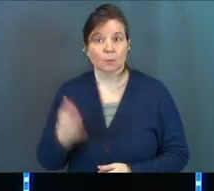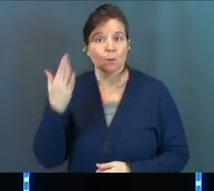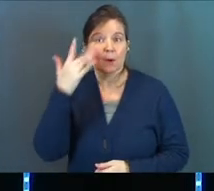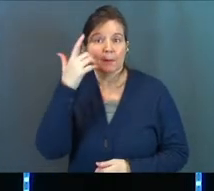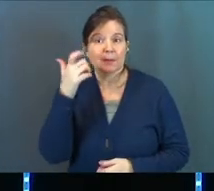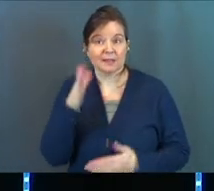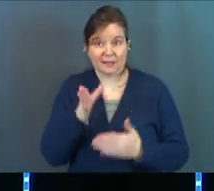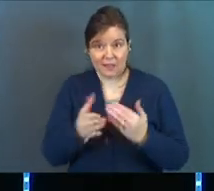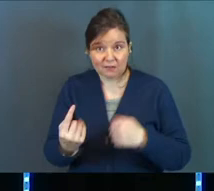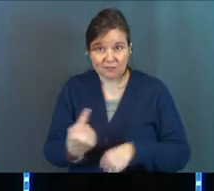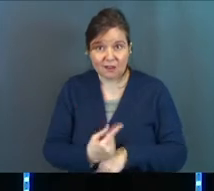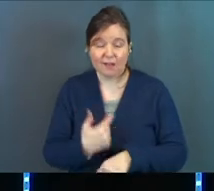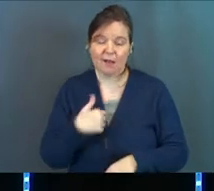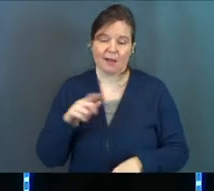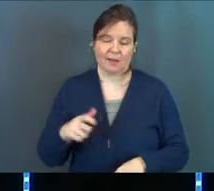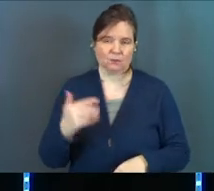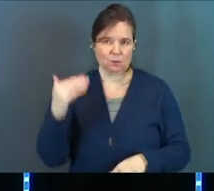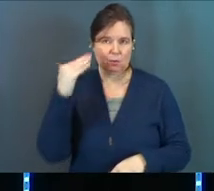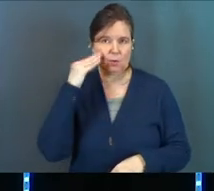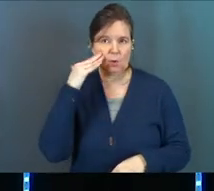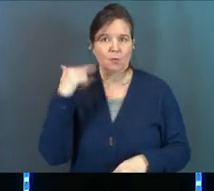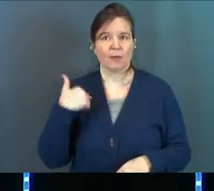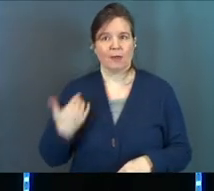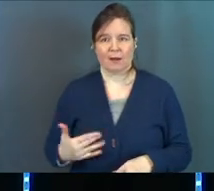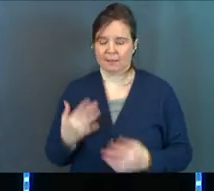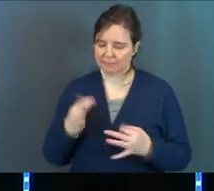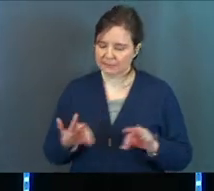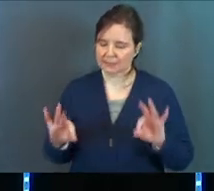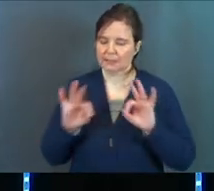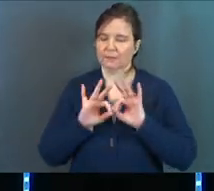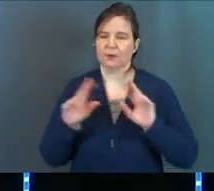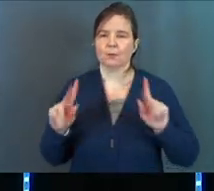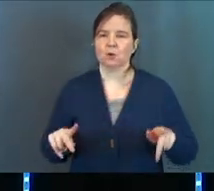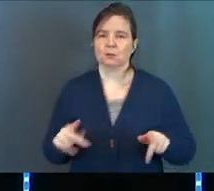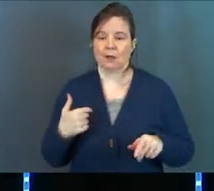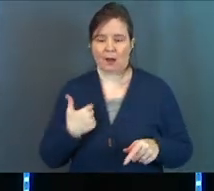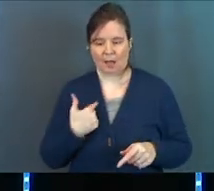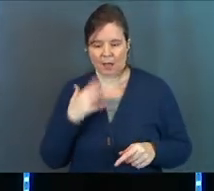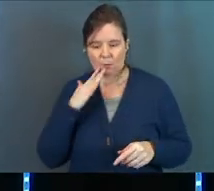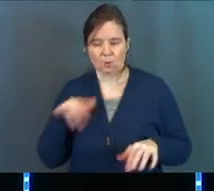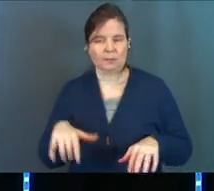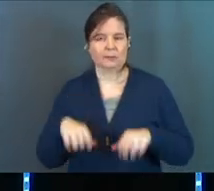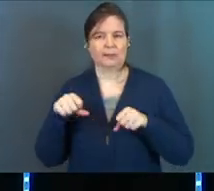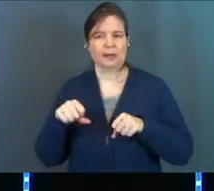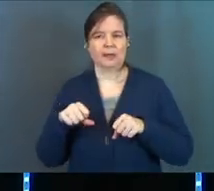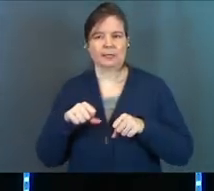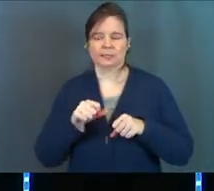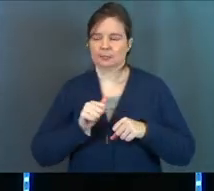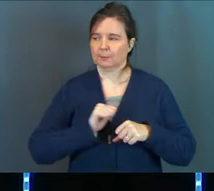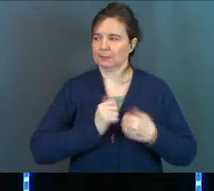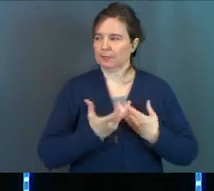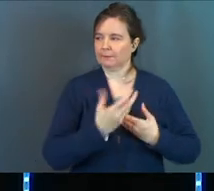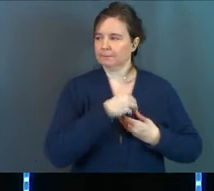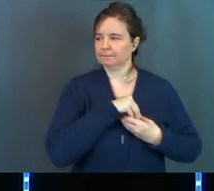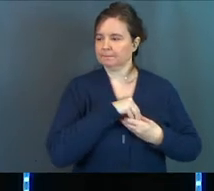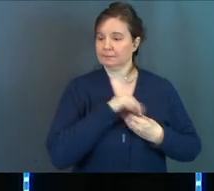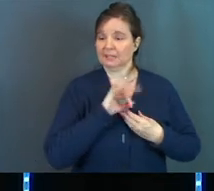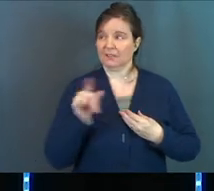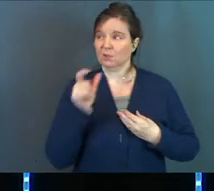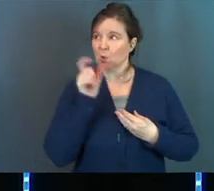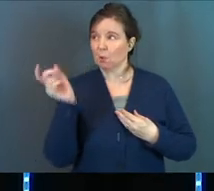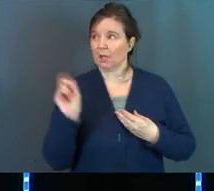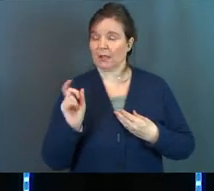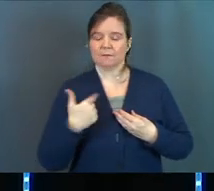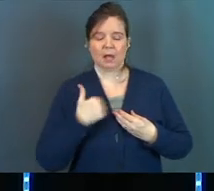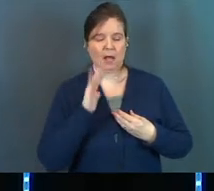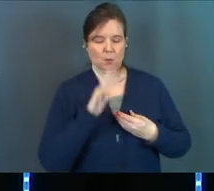because at the end of the day, I have to know that I'm a significant person and I'm going to take it to myself, even if you